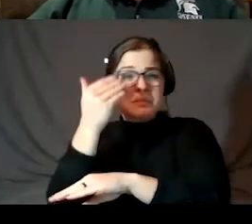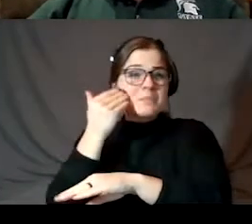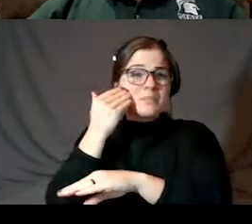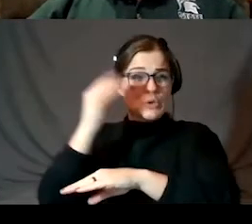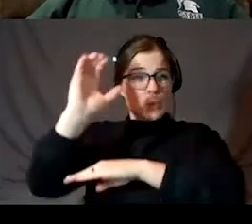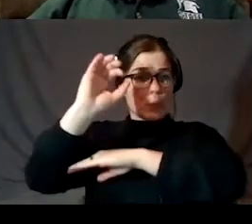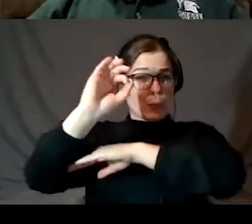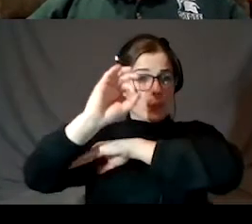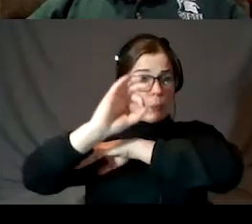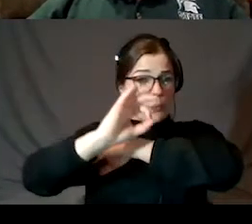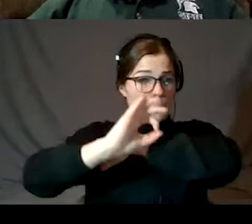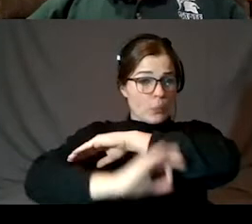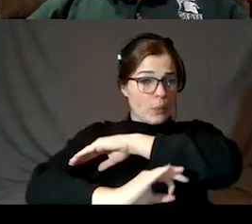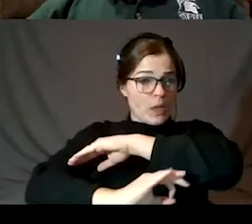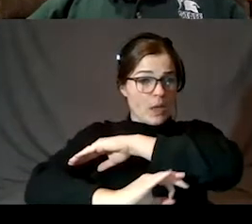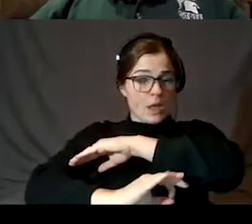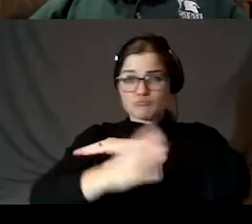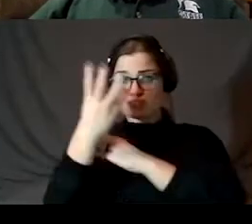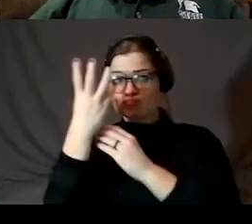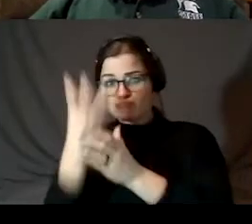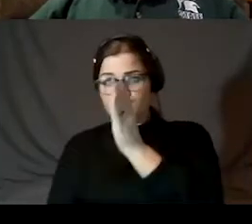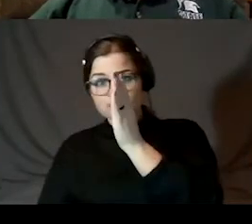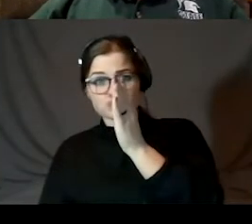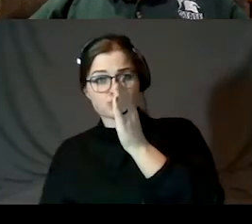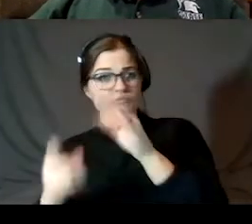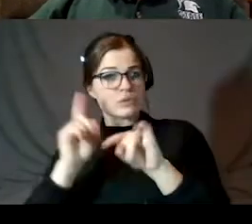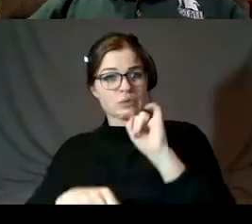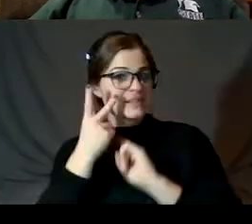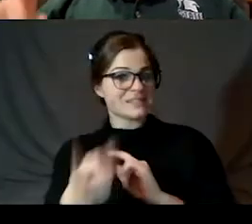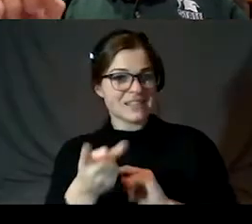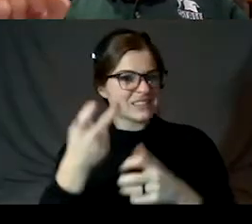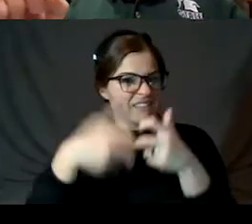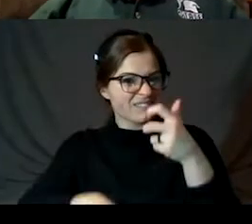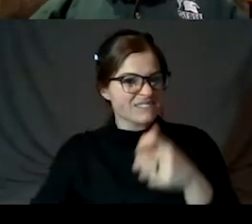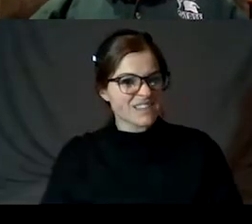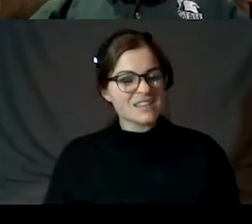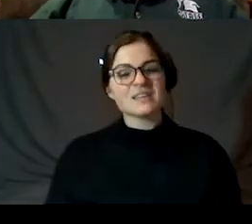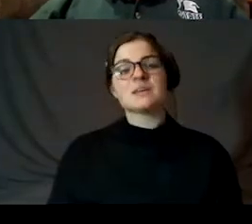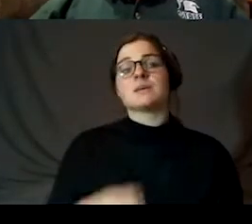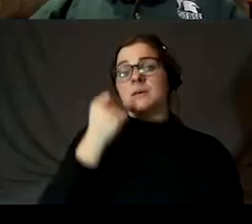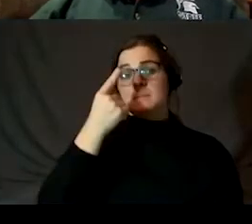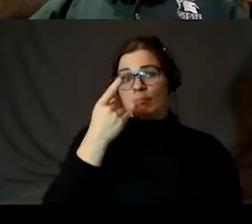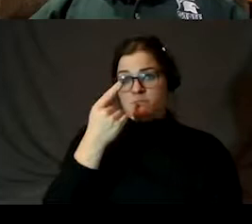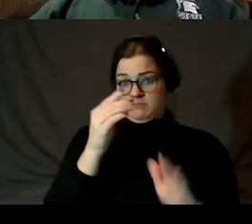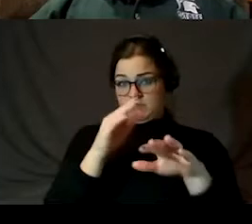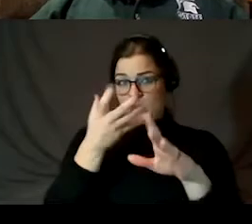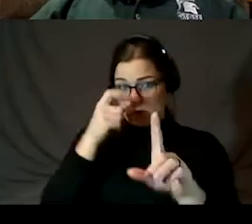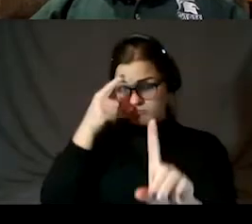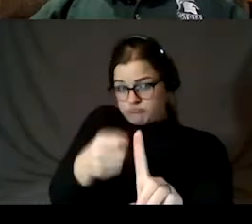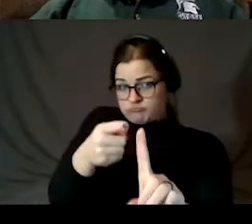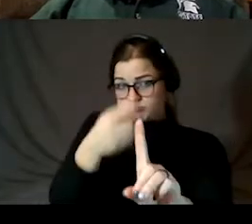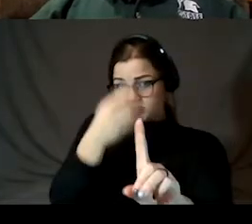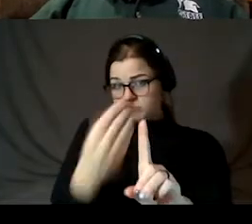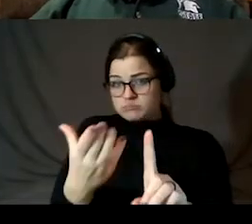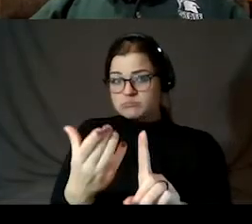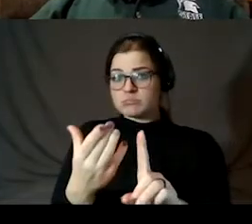sunset when this star chart is operable, then they're hard to see. But what I want to point out, no pun intended, is that the point